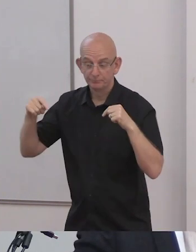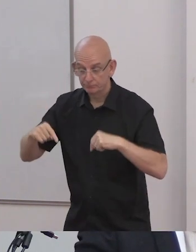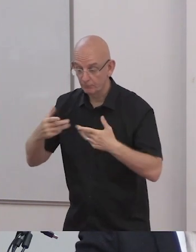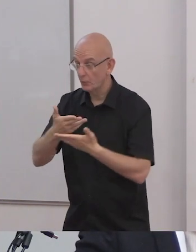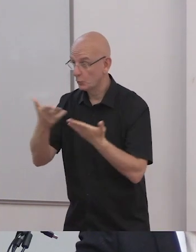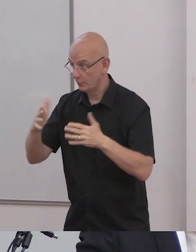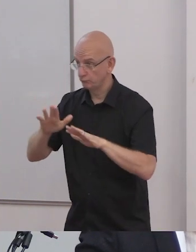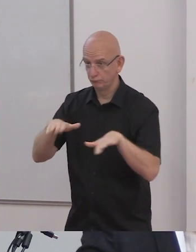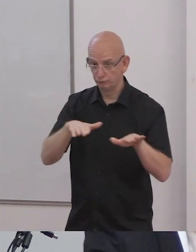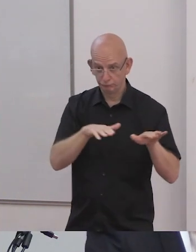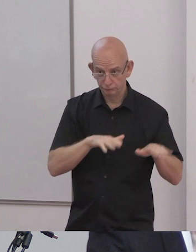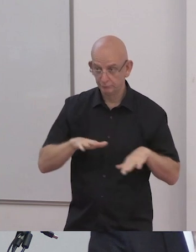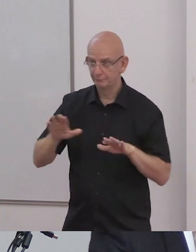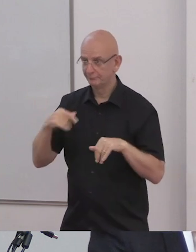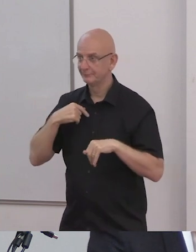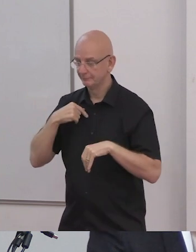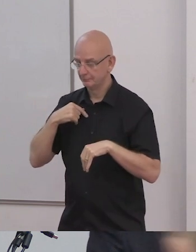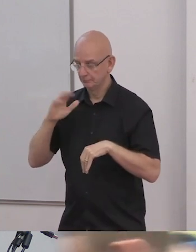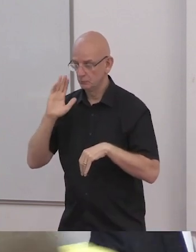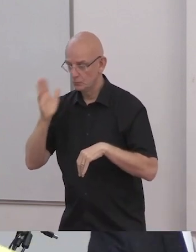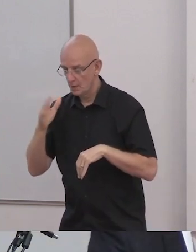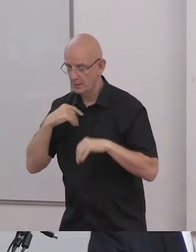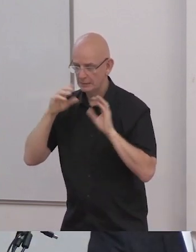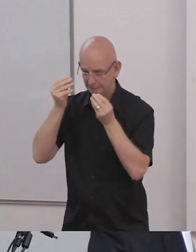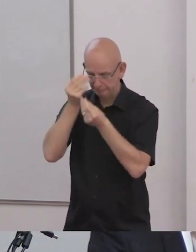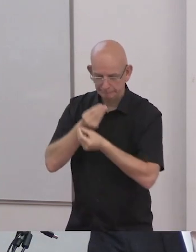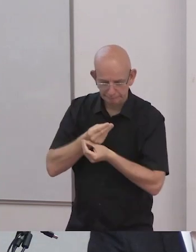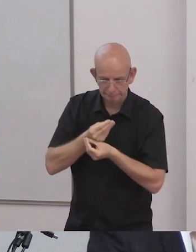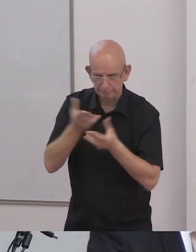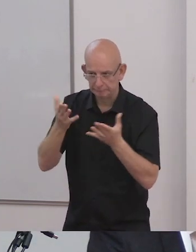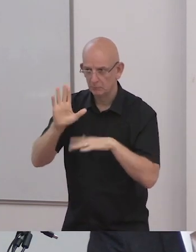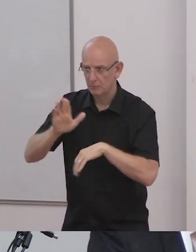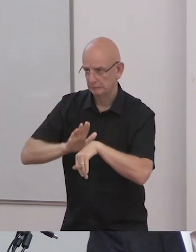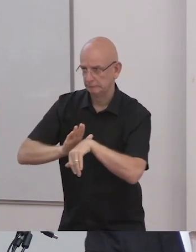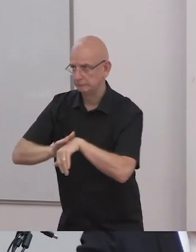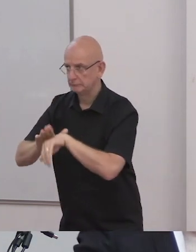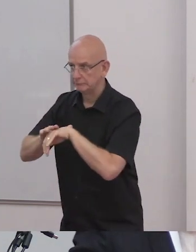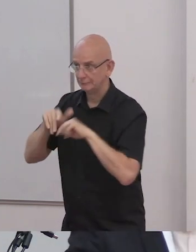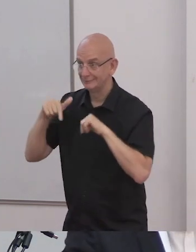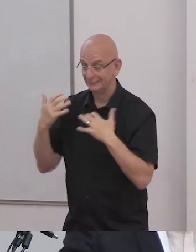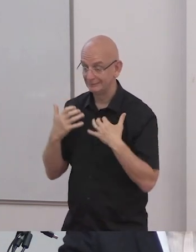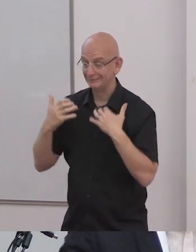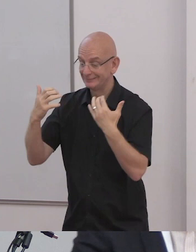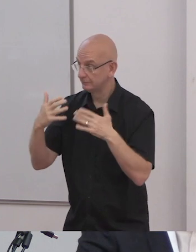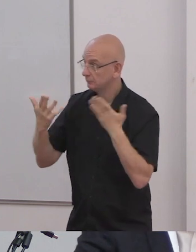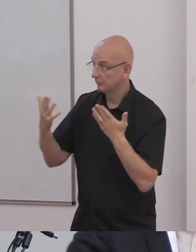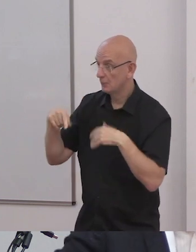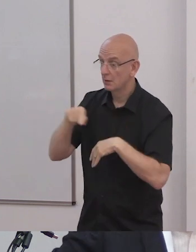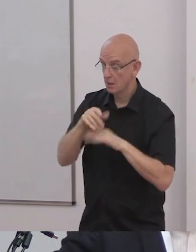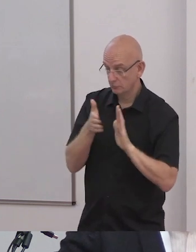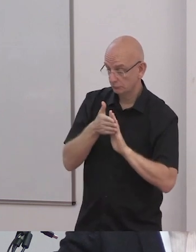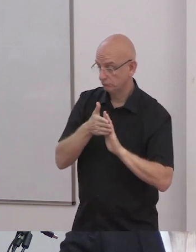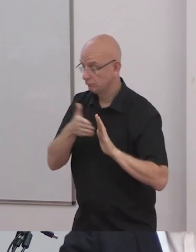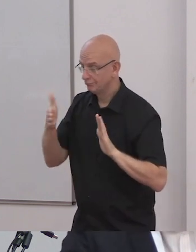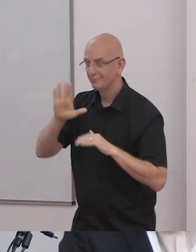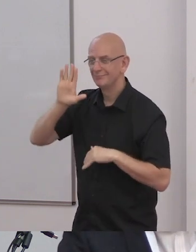announcement so today is the deadline for the craftivism submissions the ones that you've been all been very well